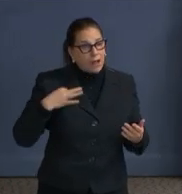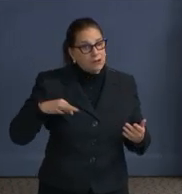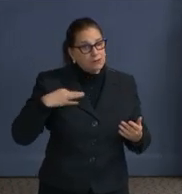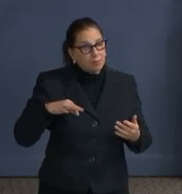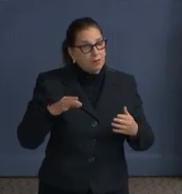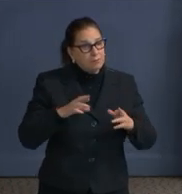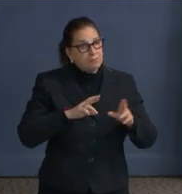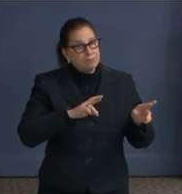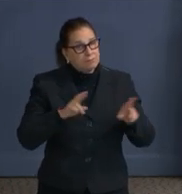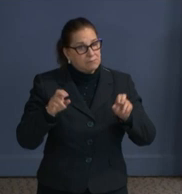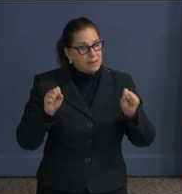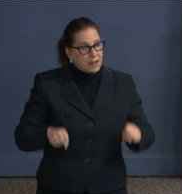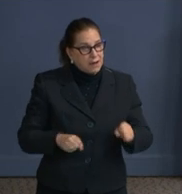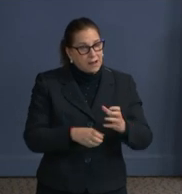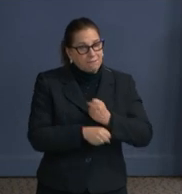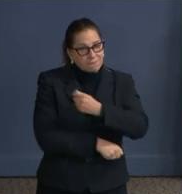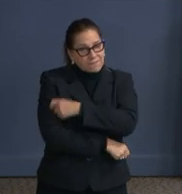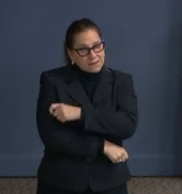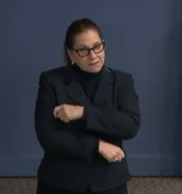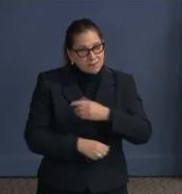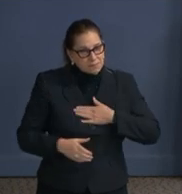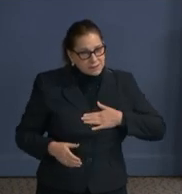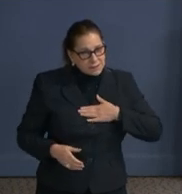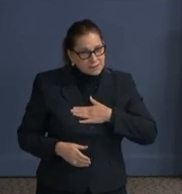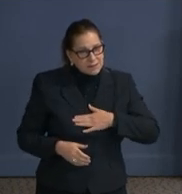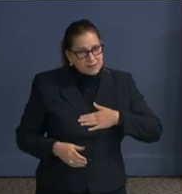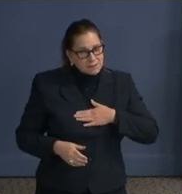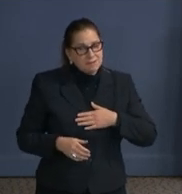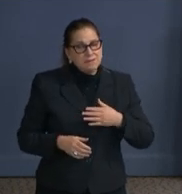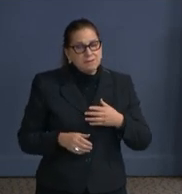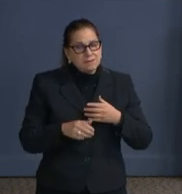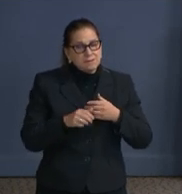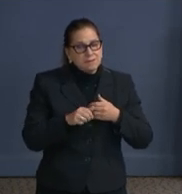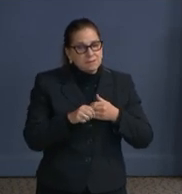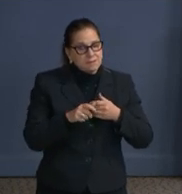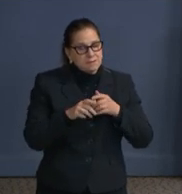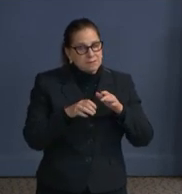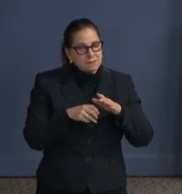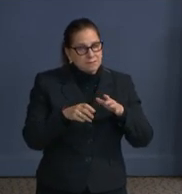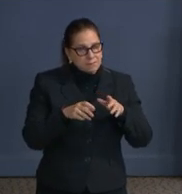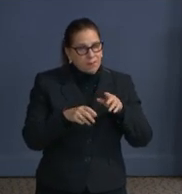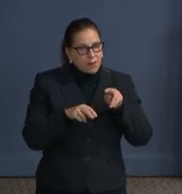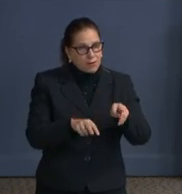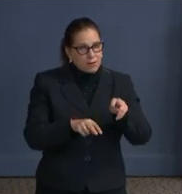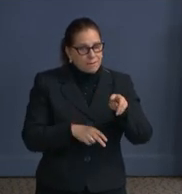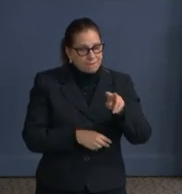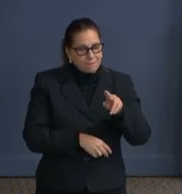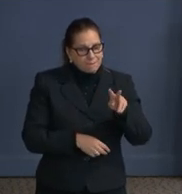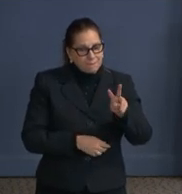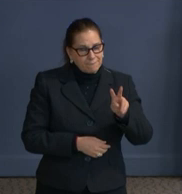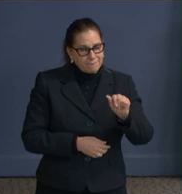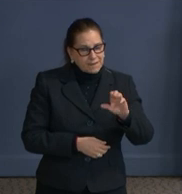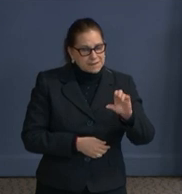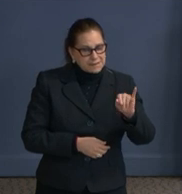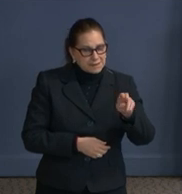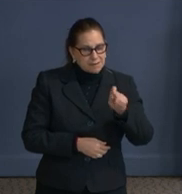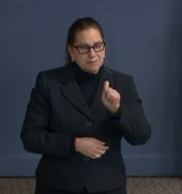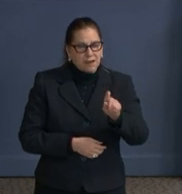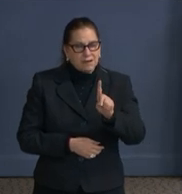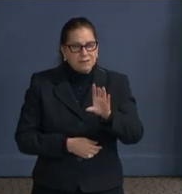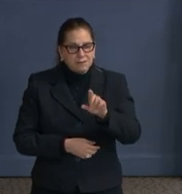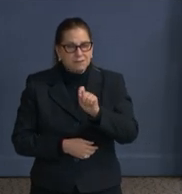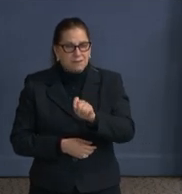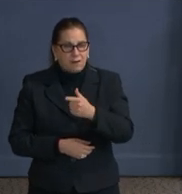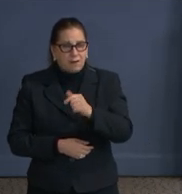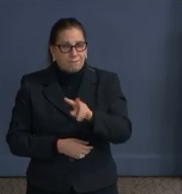.C. now and continue to follow vaccinate.dc.gov for the latest information. But that list